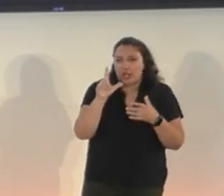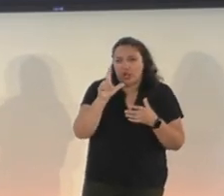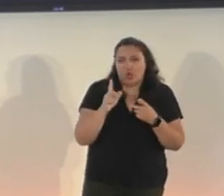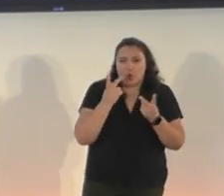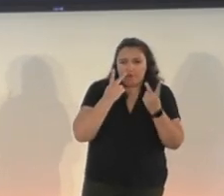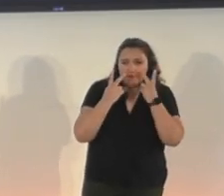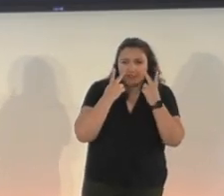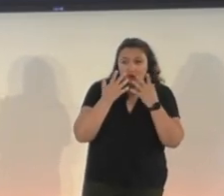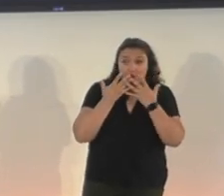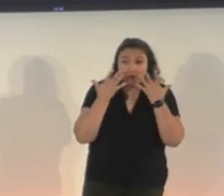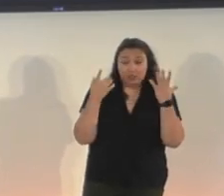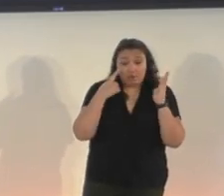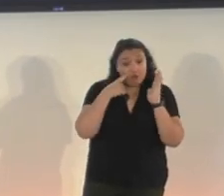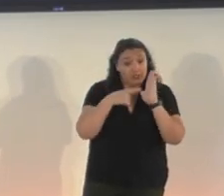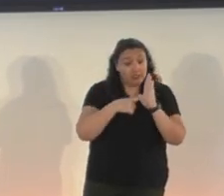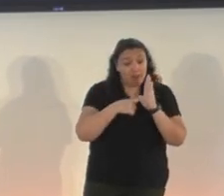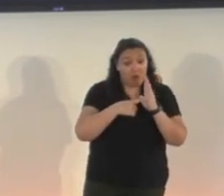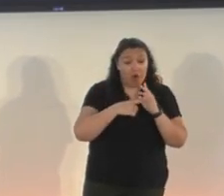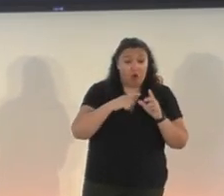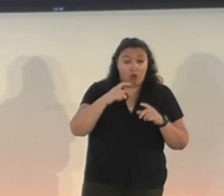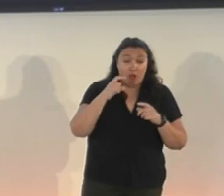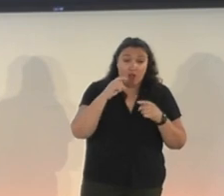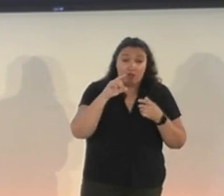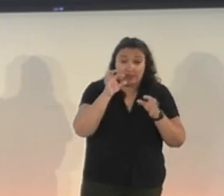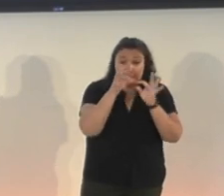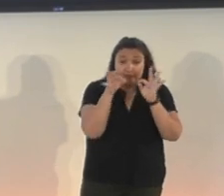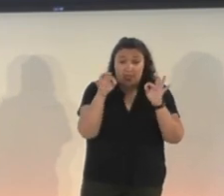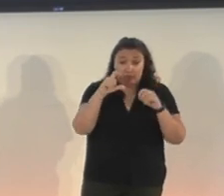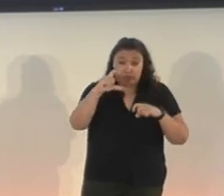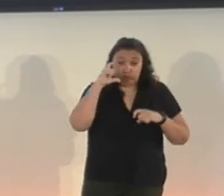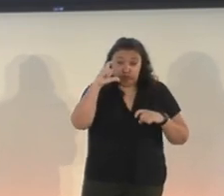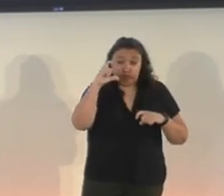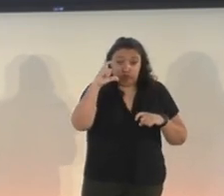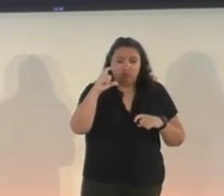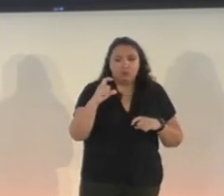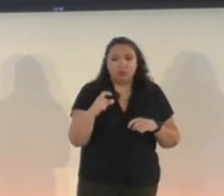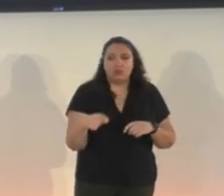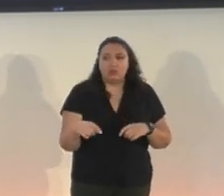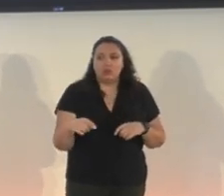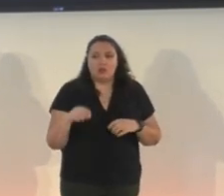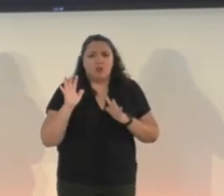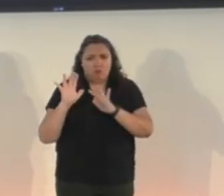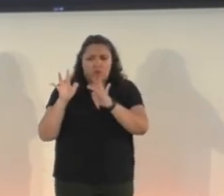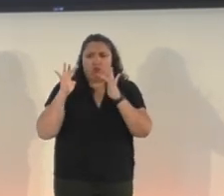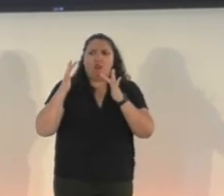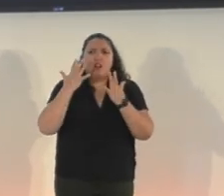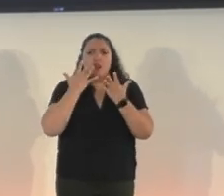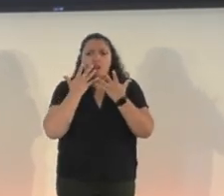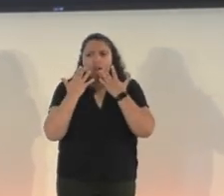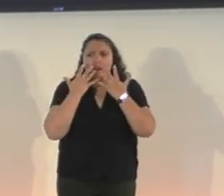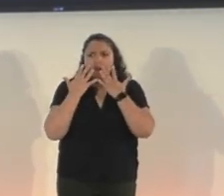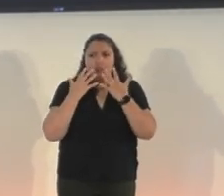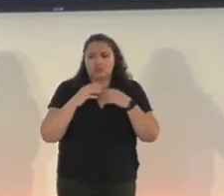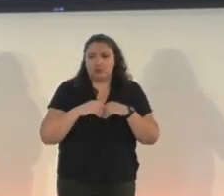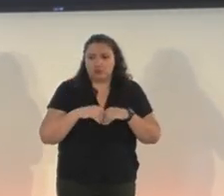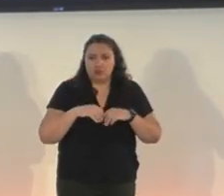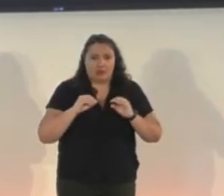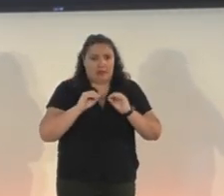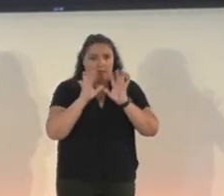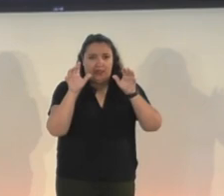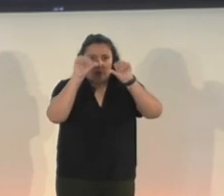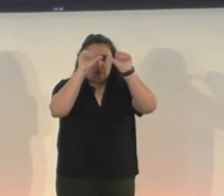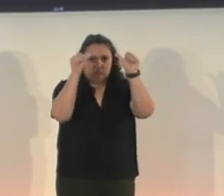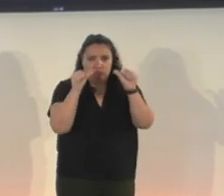friendly. We had large text in our game. We had bright colors for objects and clear silhouettes. Some object